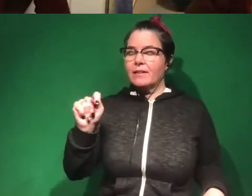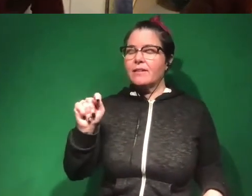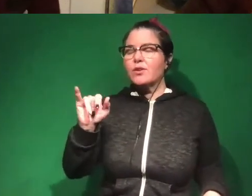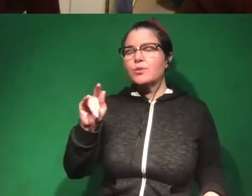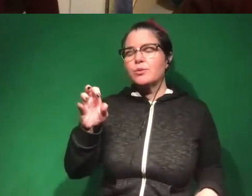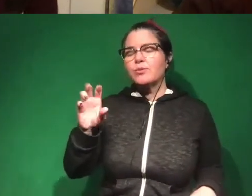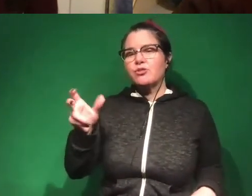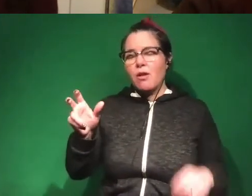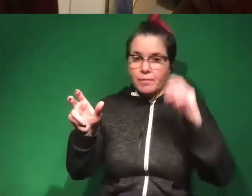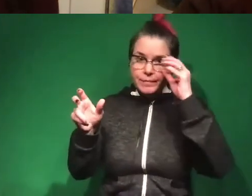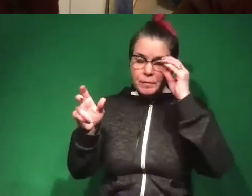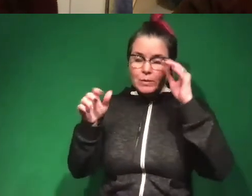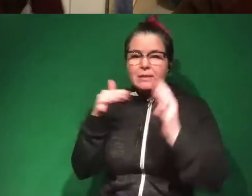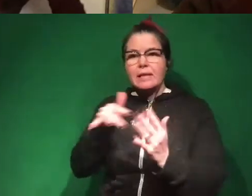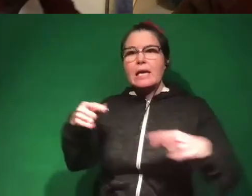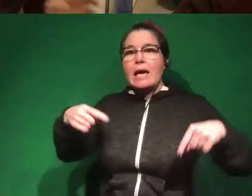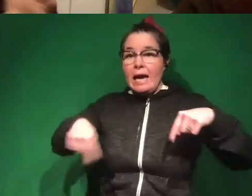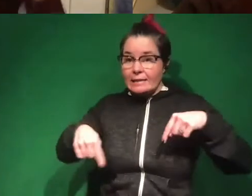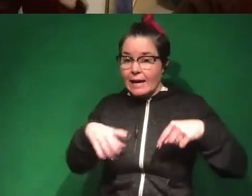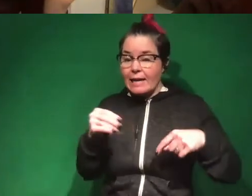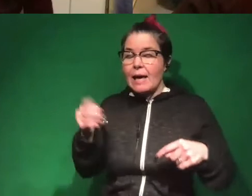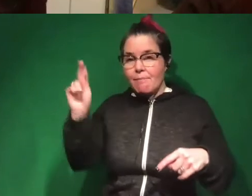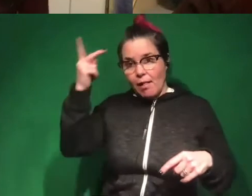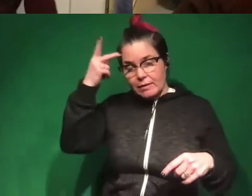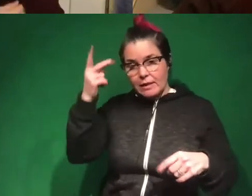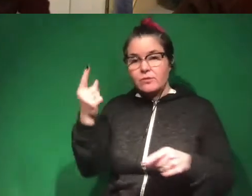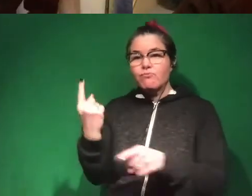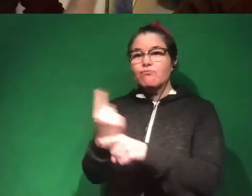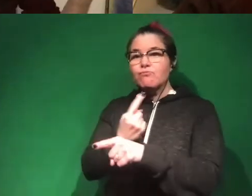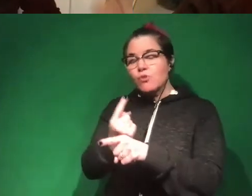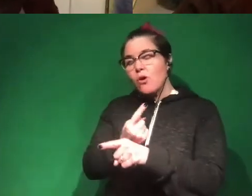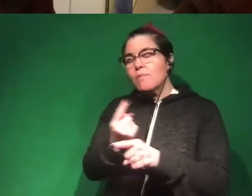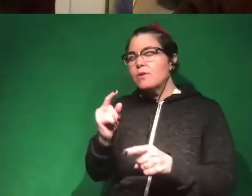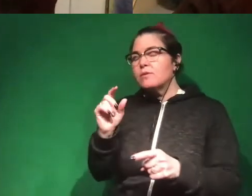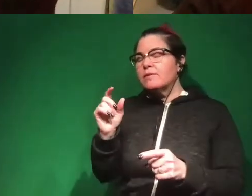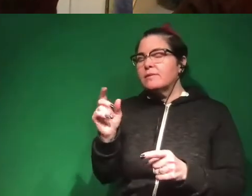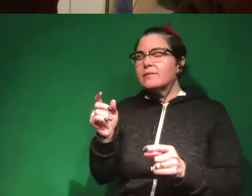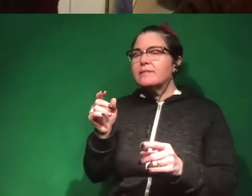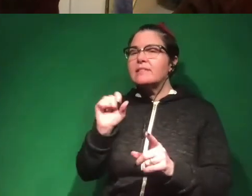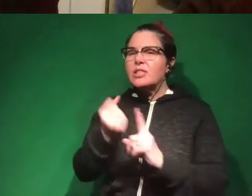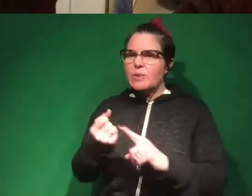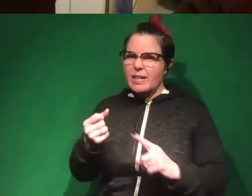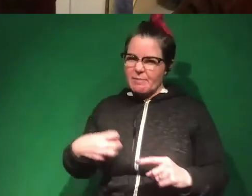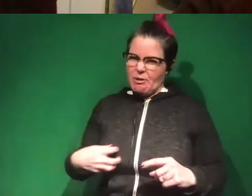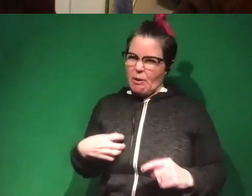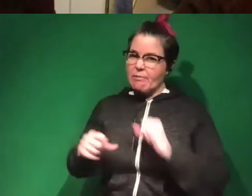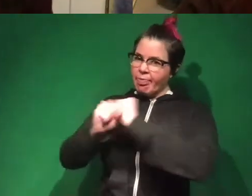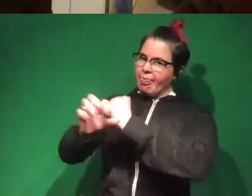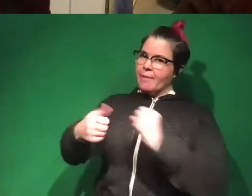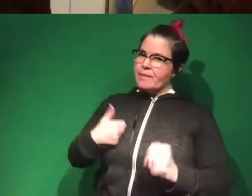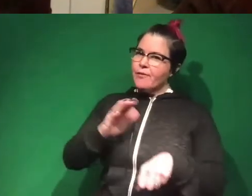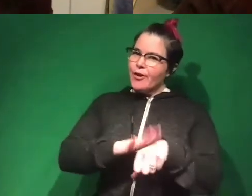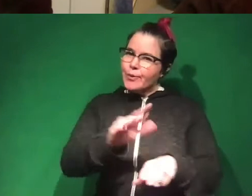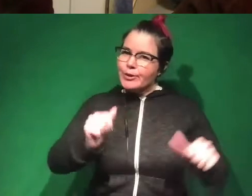where we're studying anxiety and politics. So under normal circumstances, I would consider it gross to promote my own show on your show. But